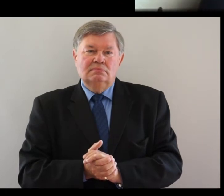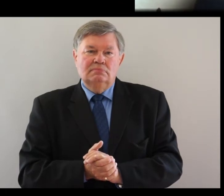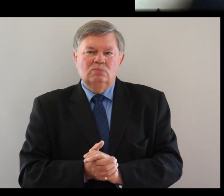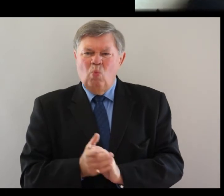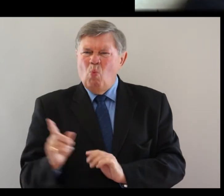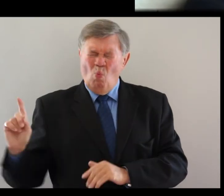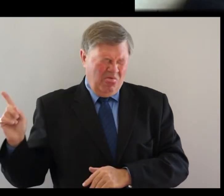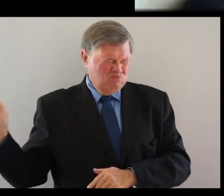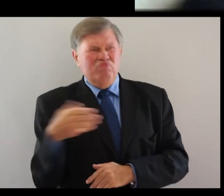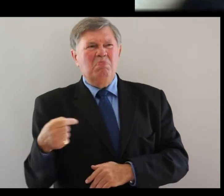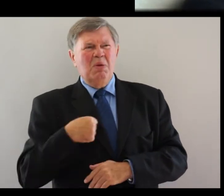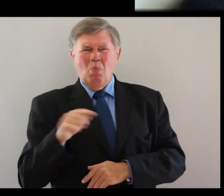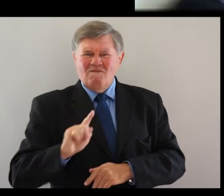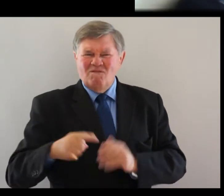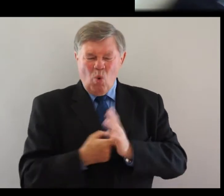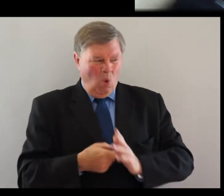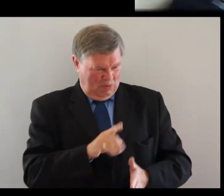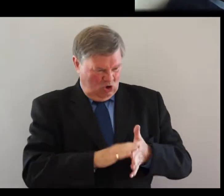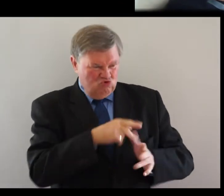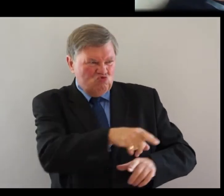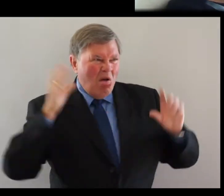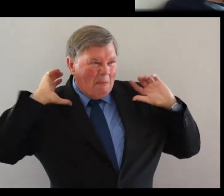What was that for? You just hit me with a pillow.